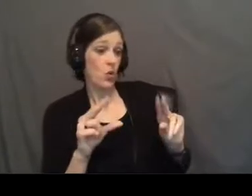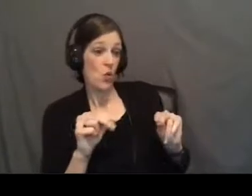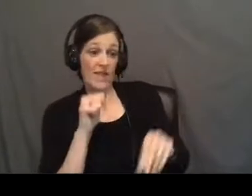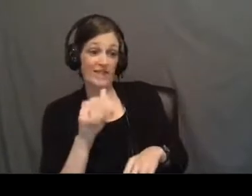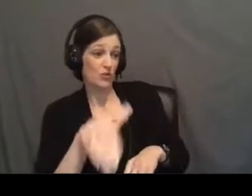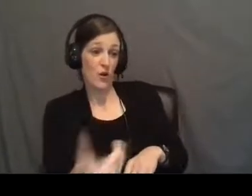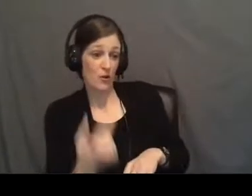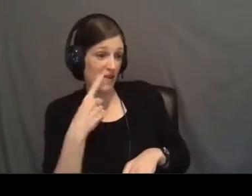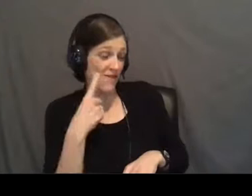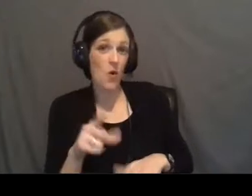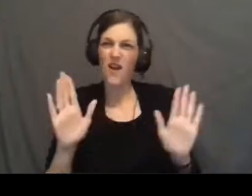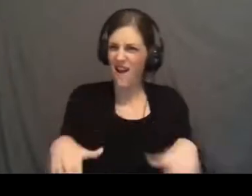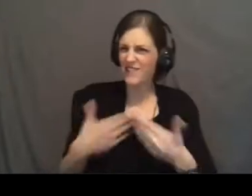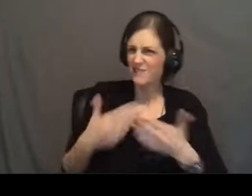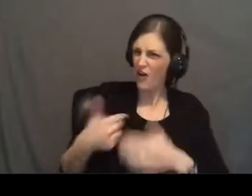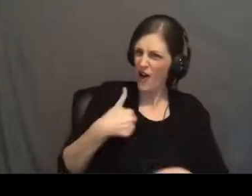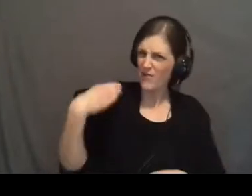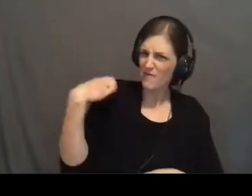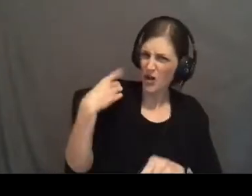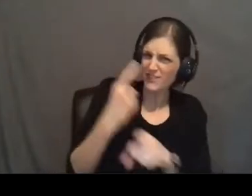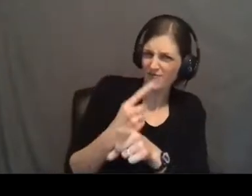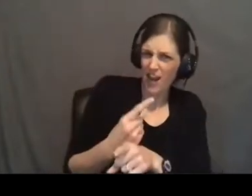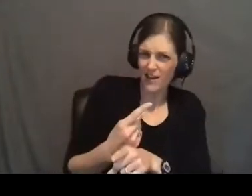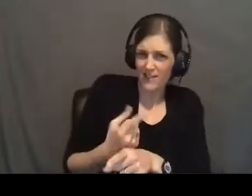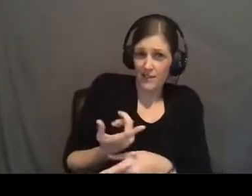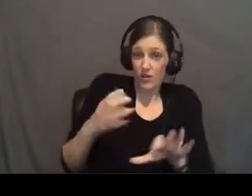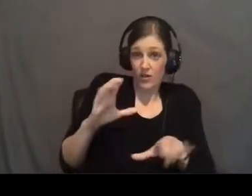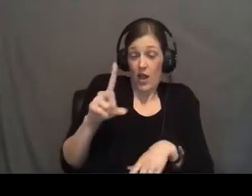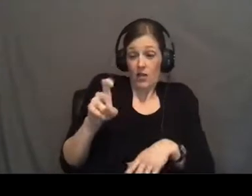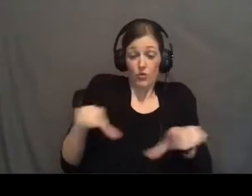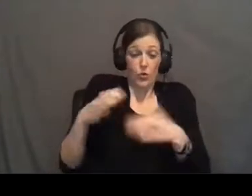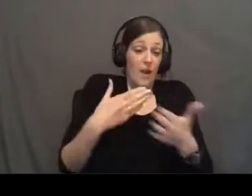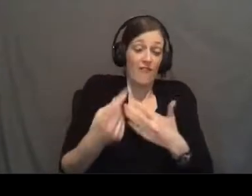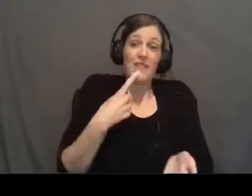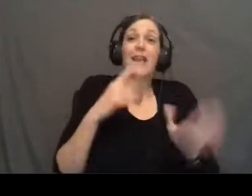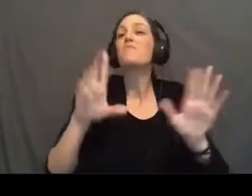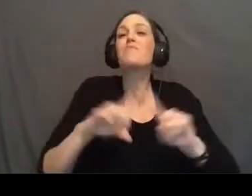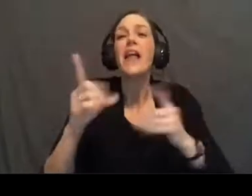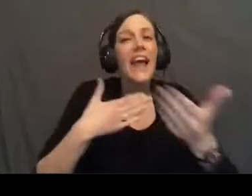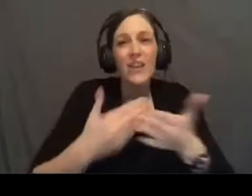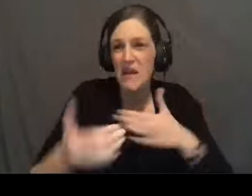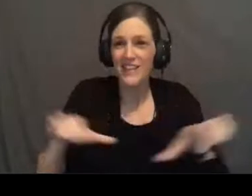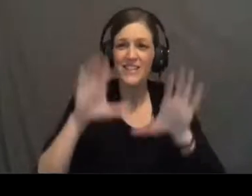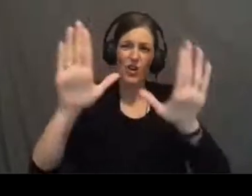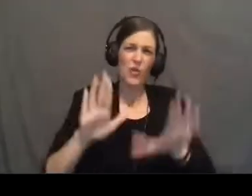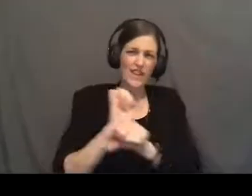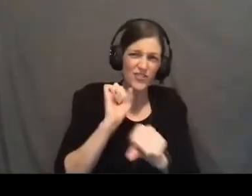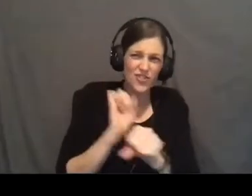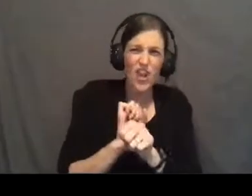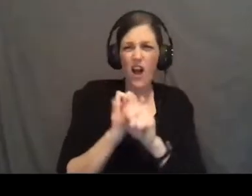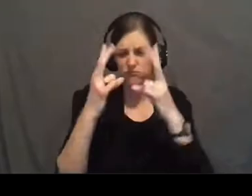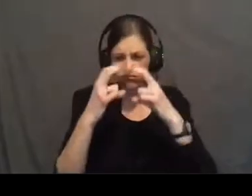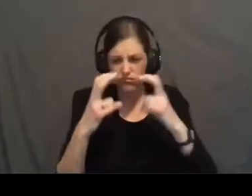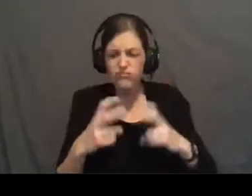hired me for. It doesn't matter. I'm his boss. Right? He has to do whatever I say. But nonetheless, he did a great job just unpacking Jeremiah